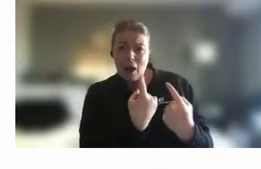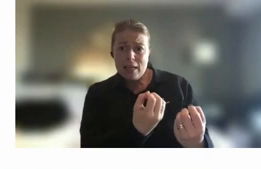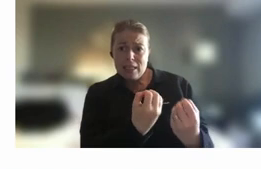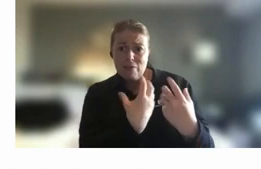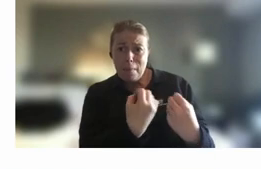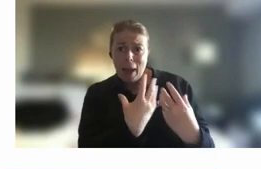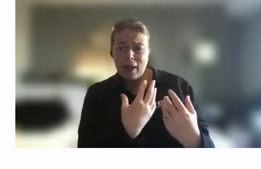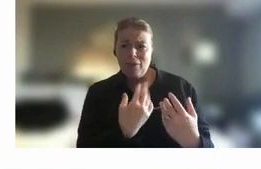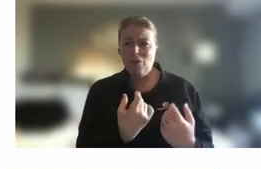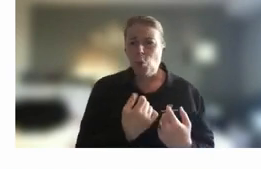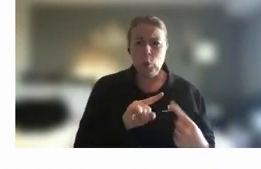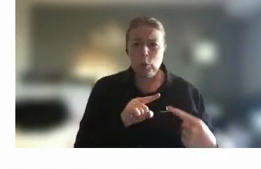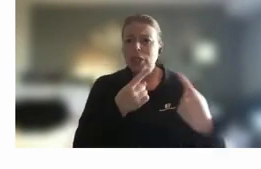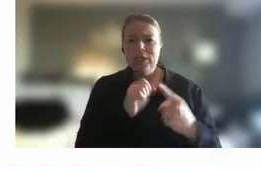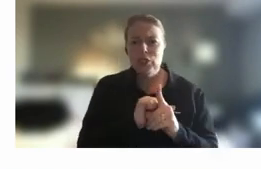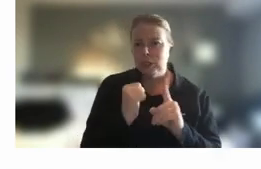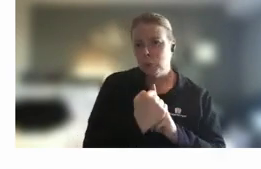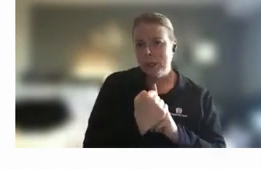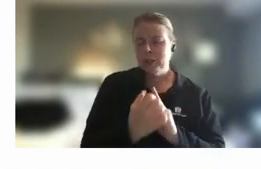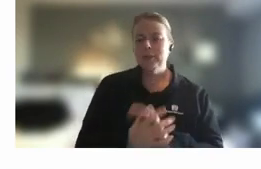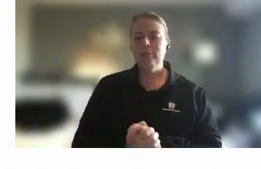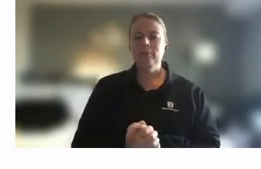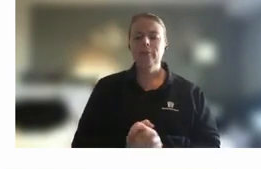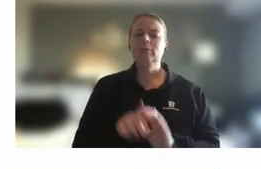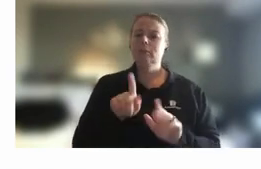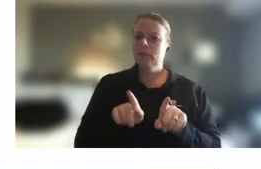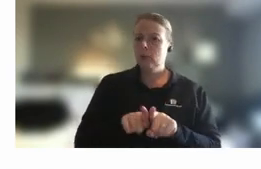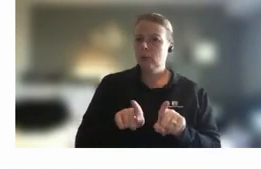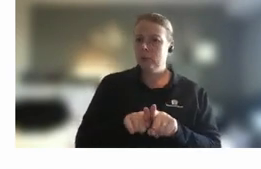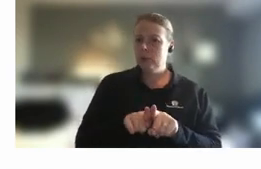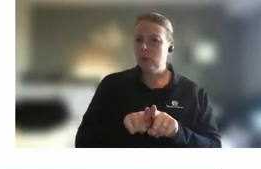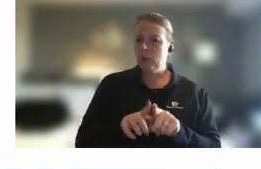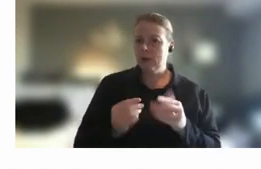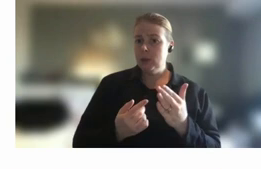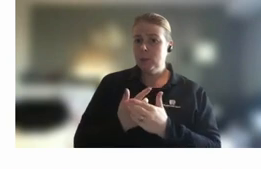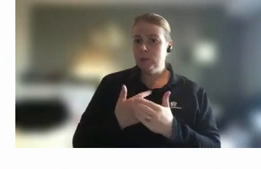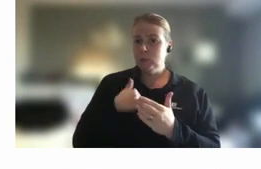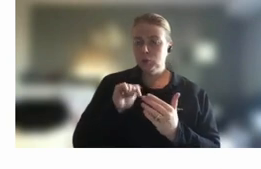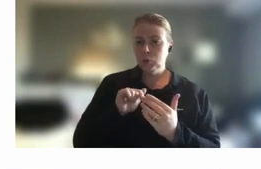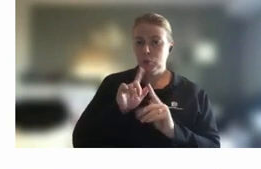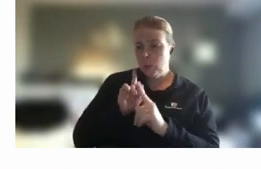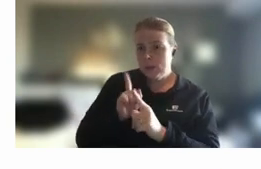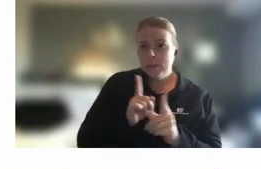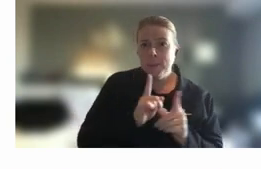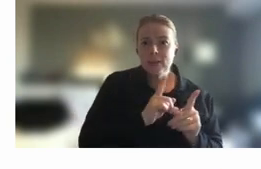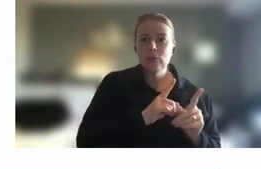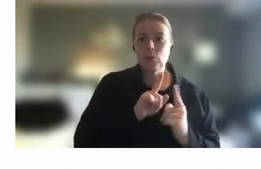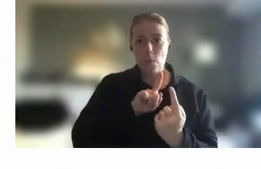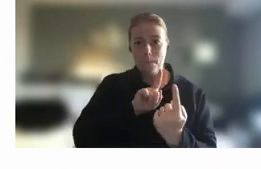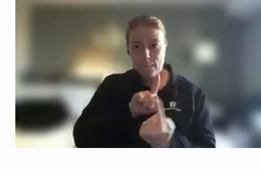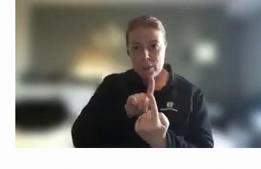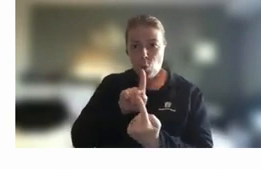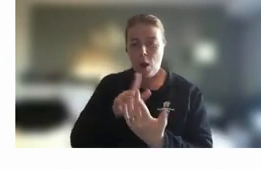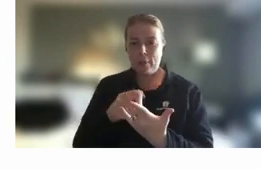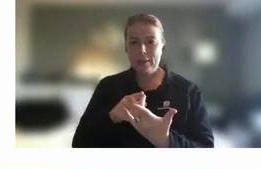issues or challenging situations um but also taking the opportunity to mentor others I've found that one of the most beneficial ways to learn